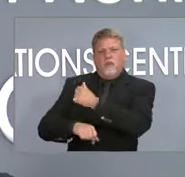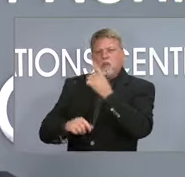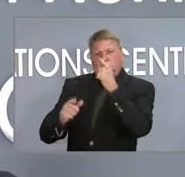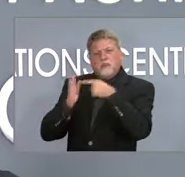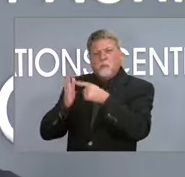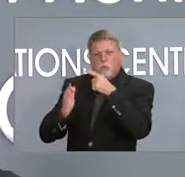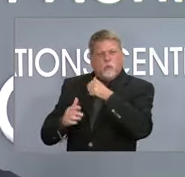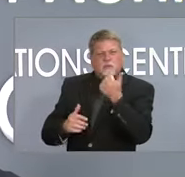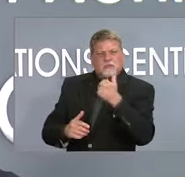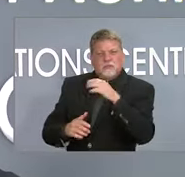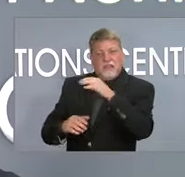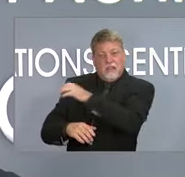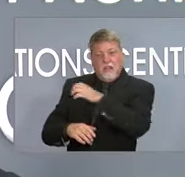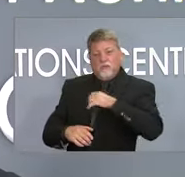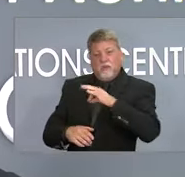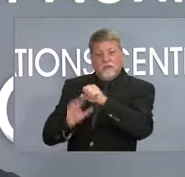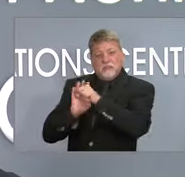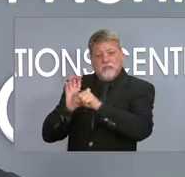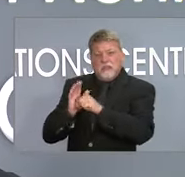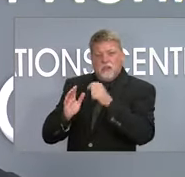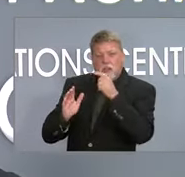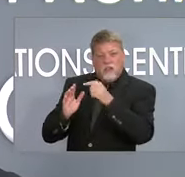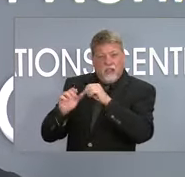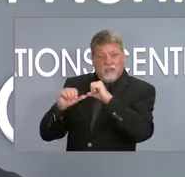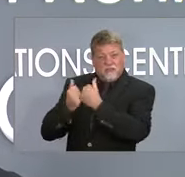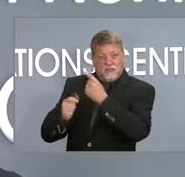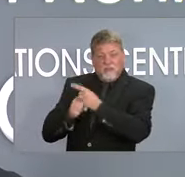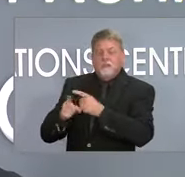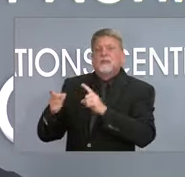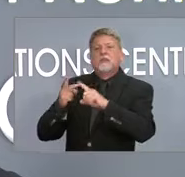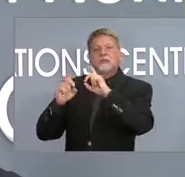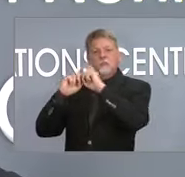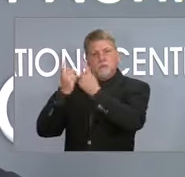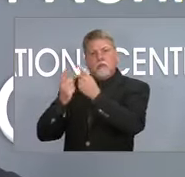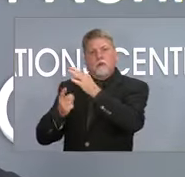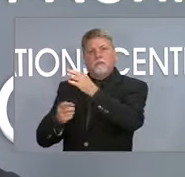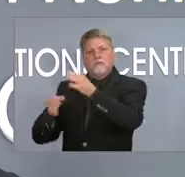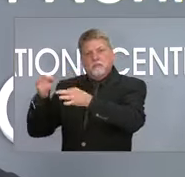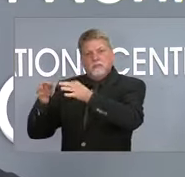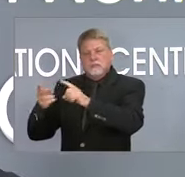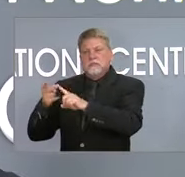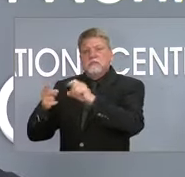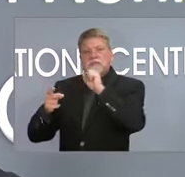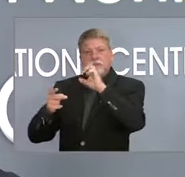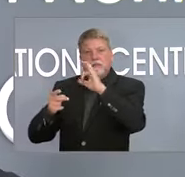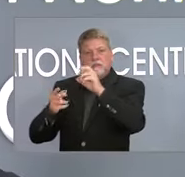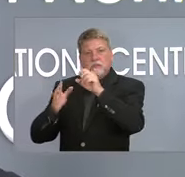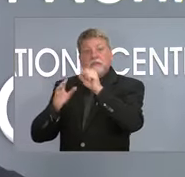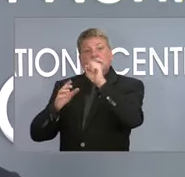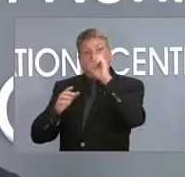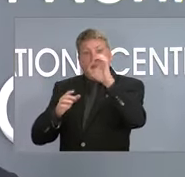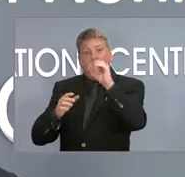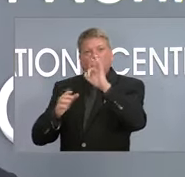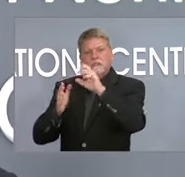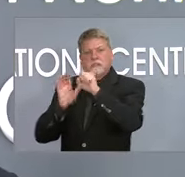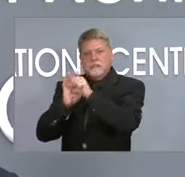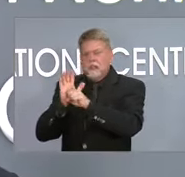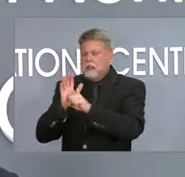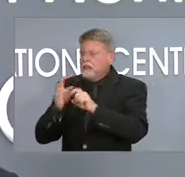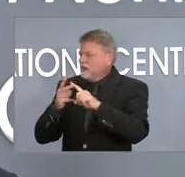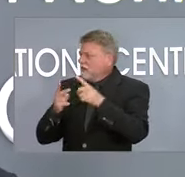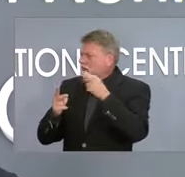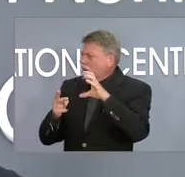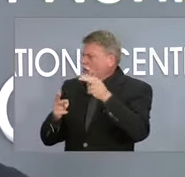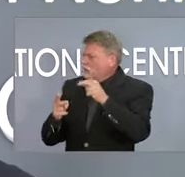those? So I believe the Department of Justice, the Secretary of State, there are several others. Dr Cohen,